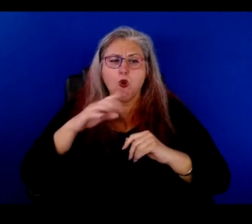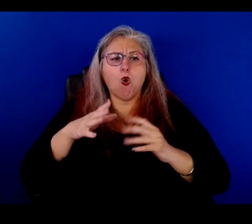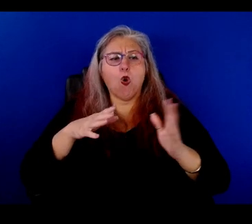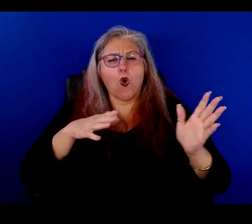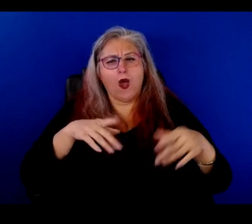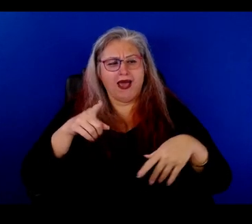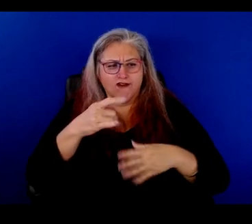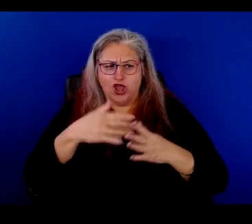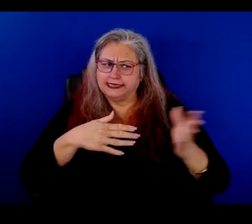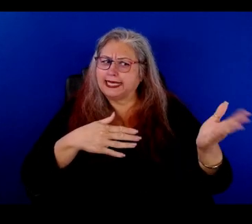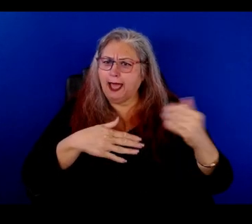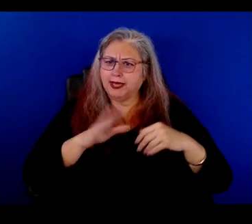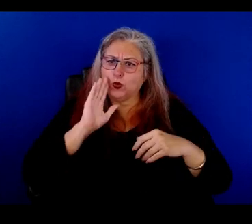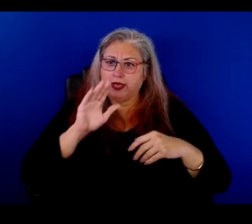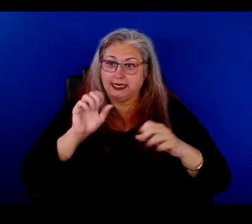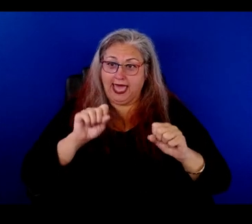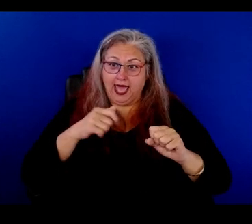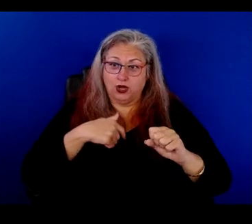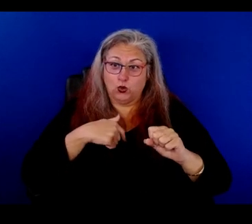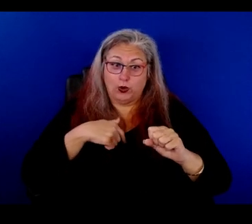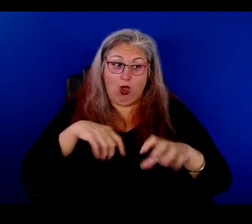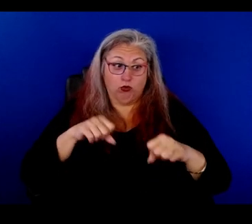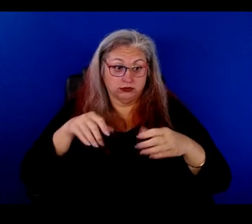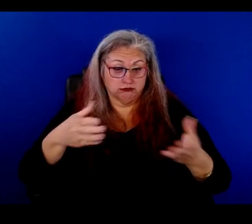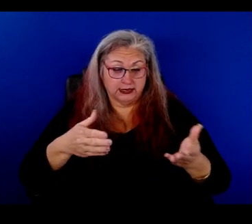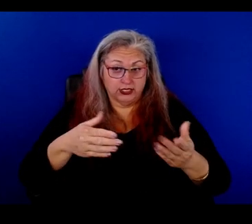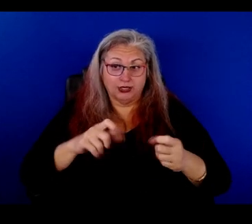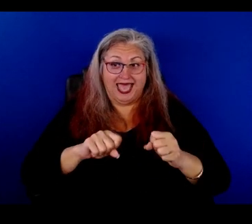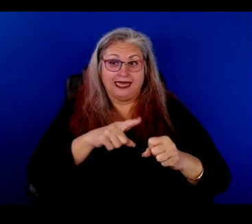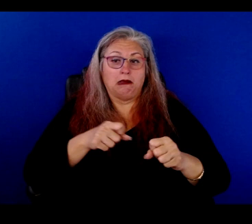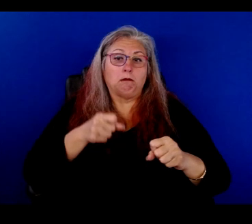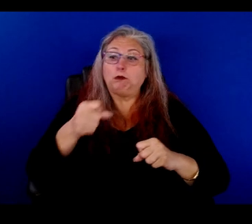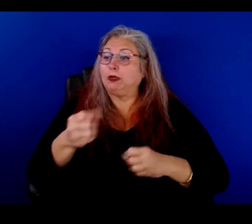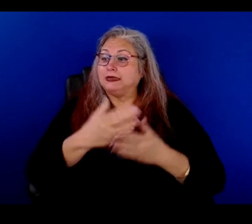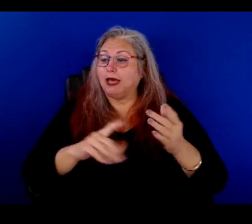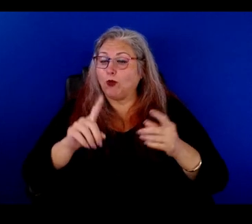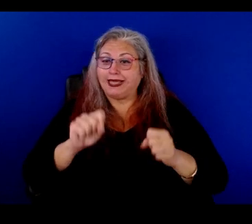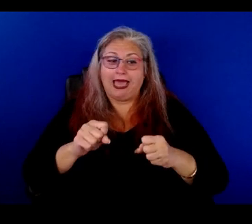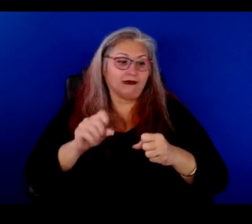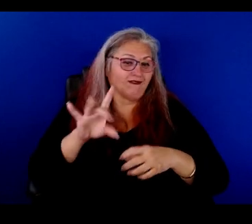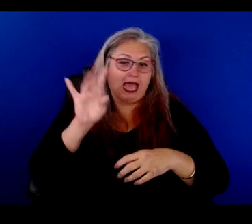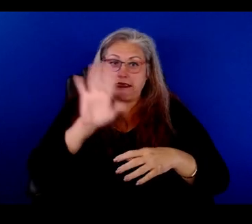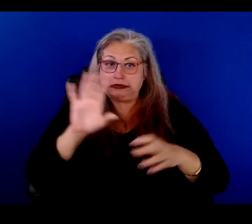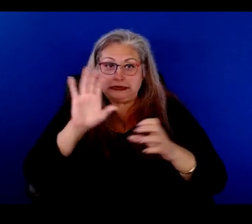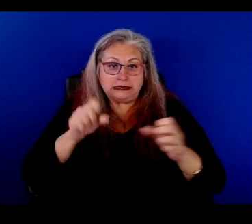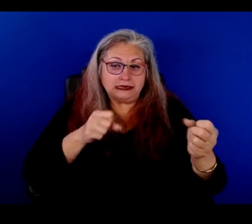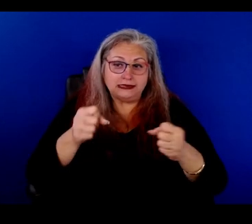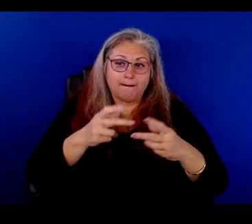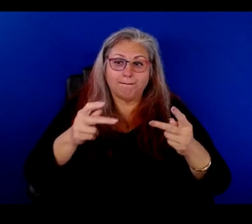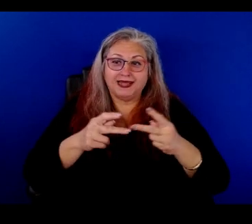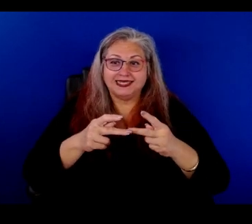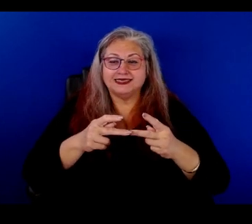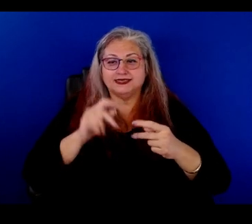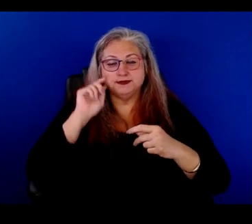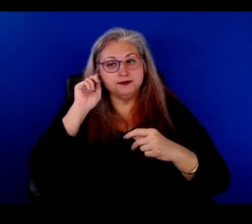there's this artist coming. Can we do, can we host them here? And can we stick them somewhere? Can we put them somewhere? Can, you know, cause this